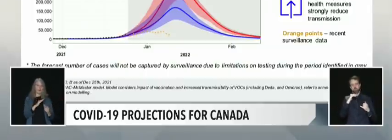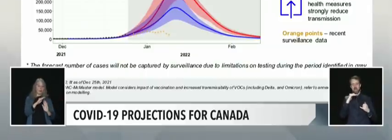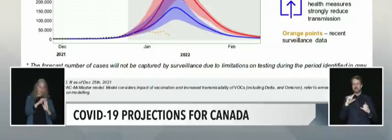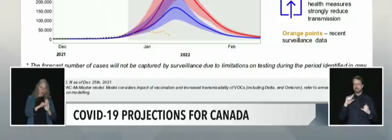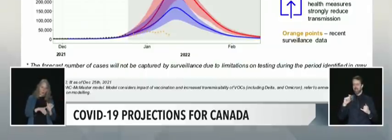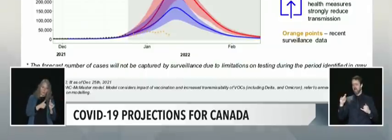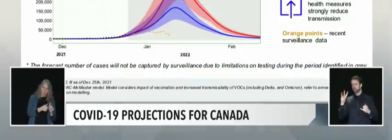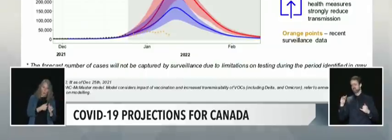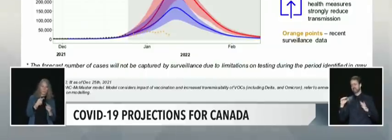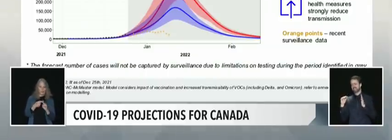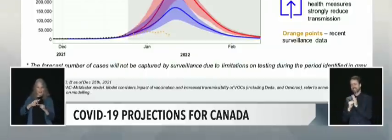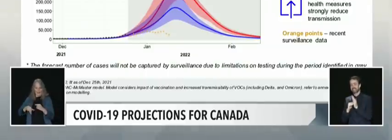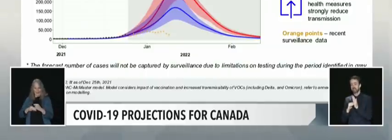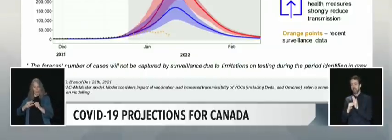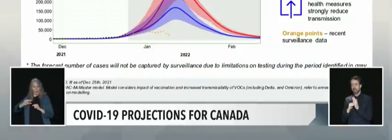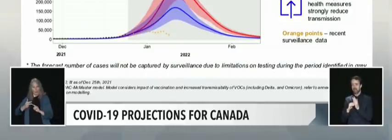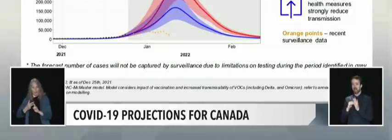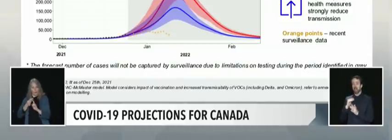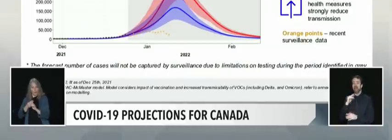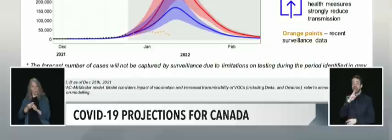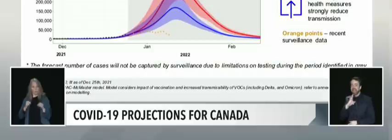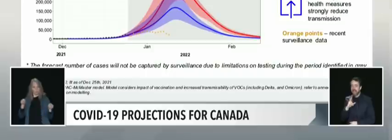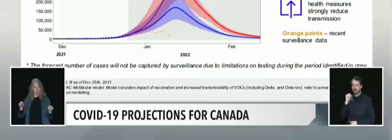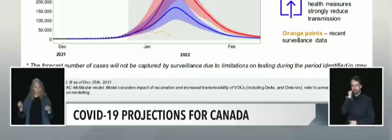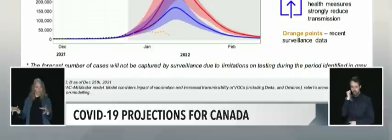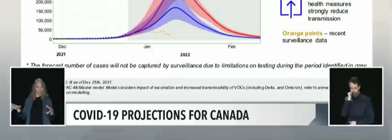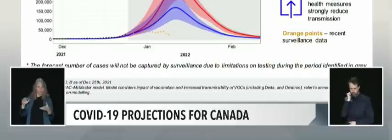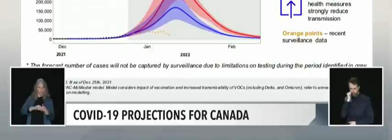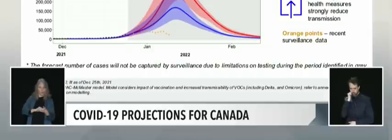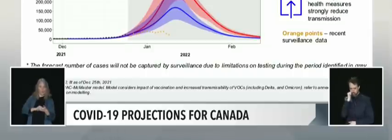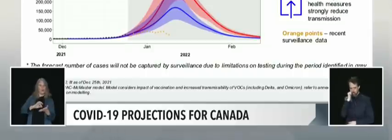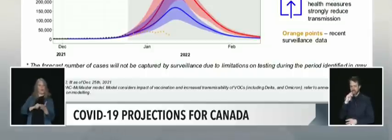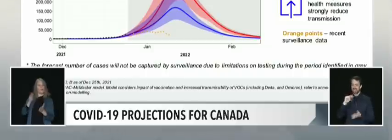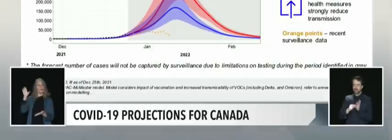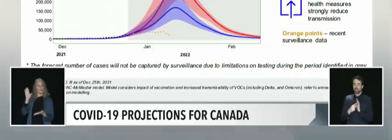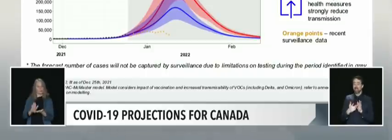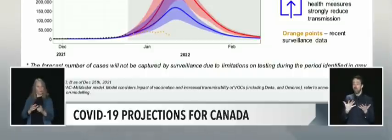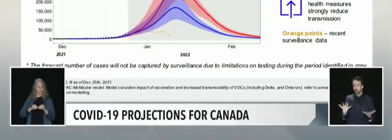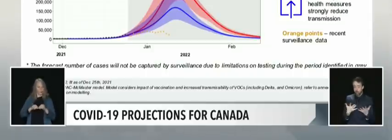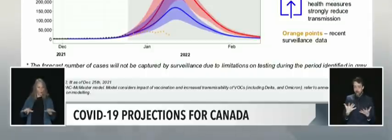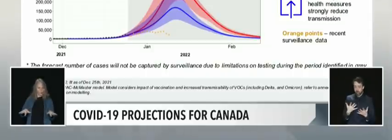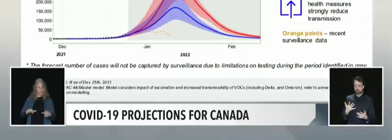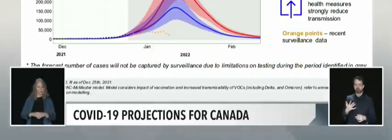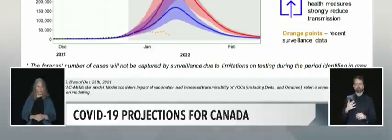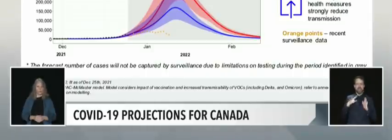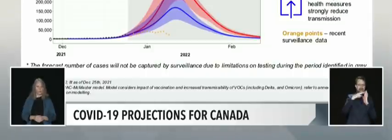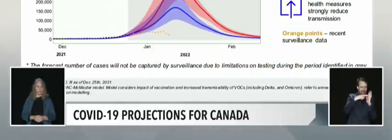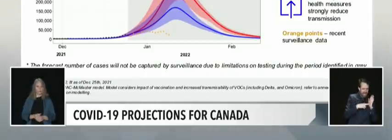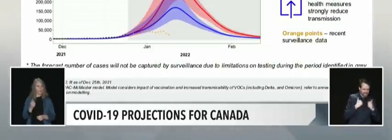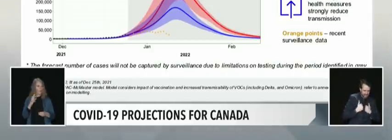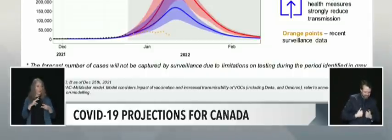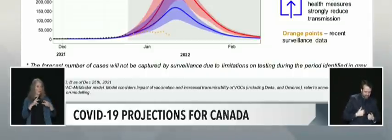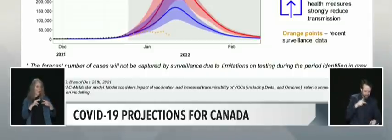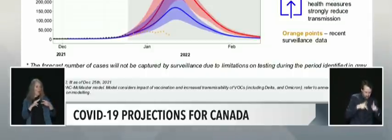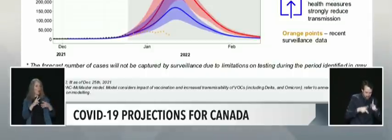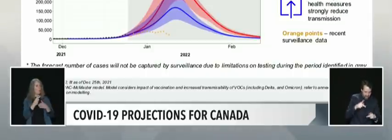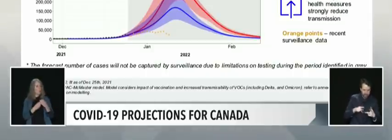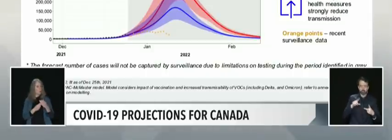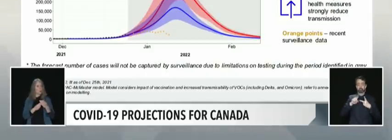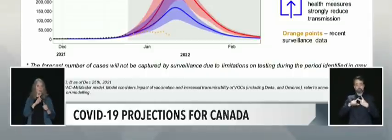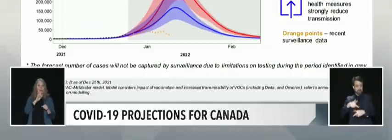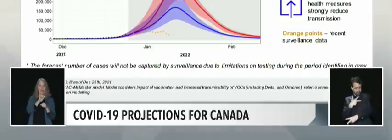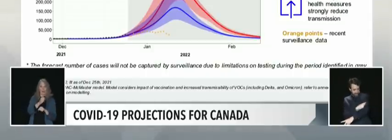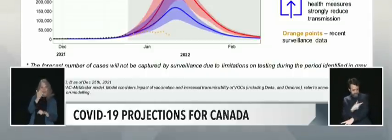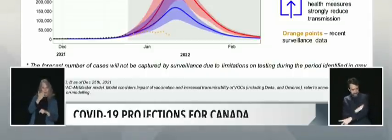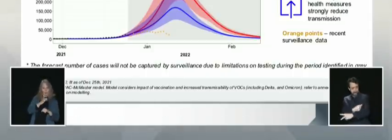measures and booster doses could help reduce the size of the Omicron wave, in either scenario, the true number of daily cases